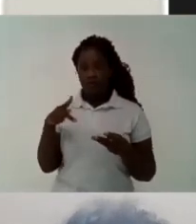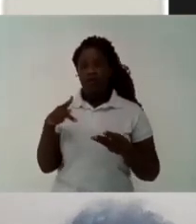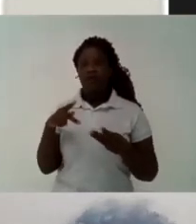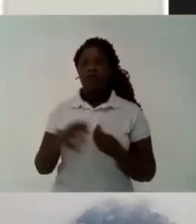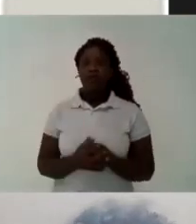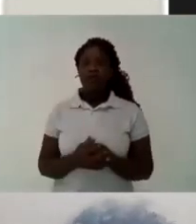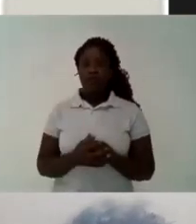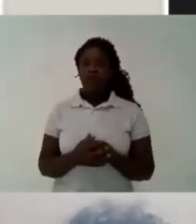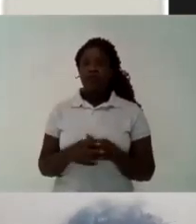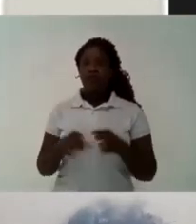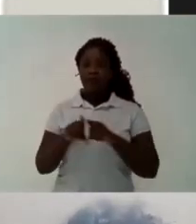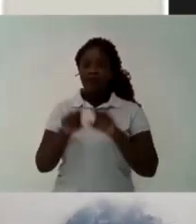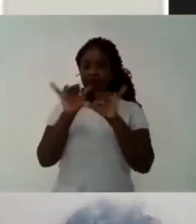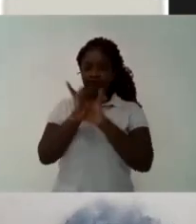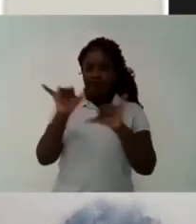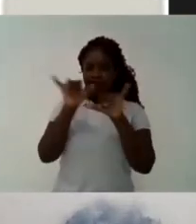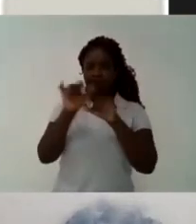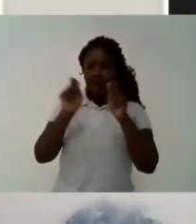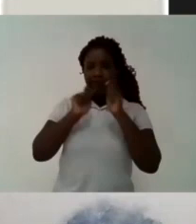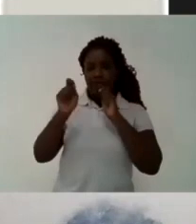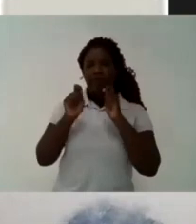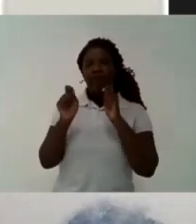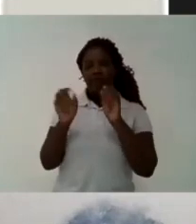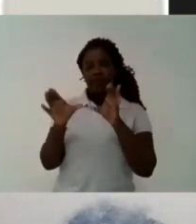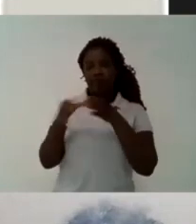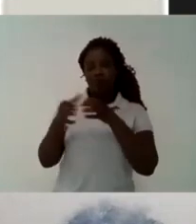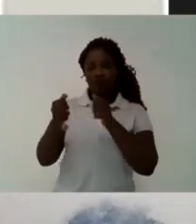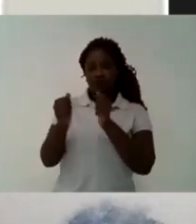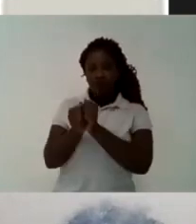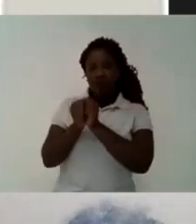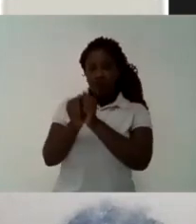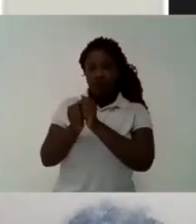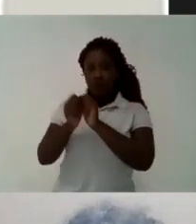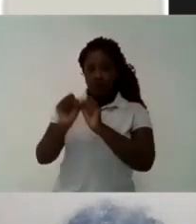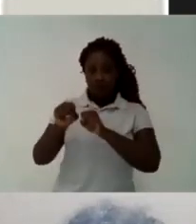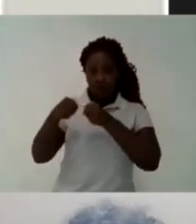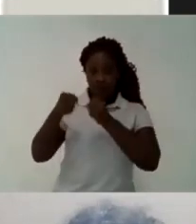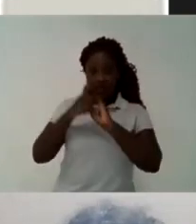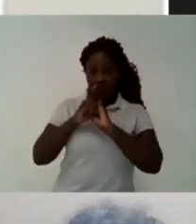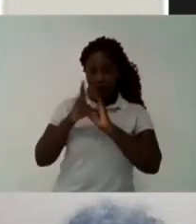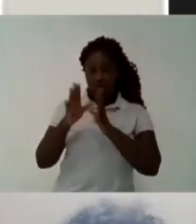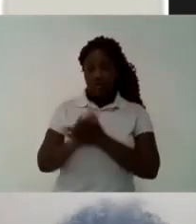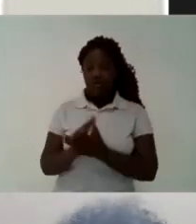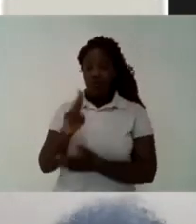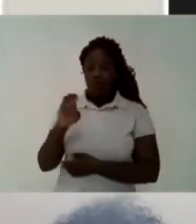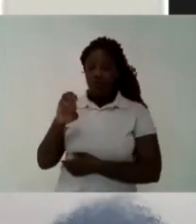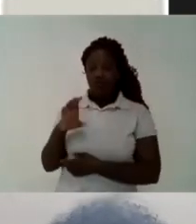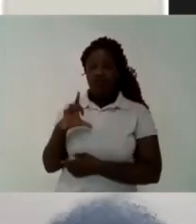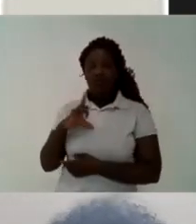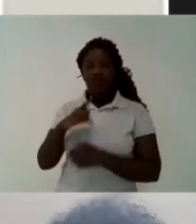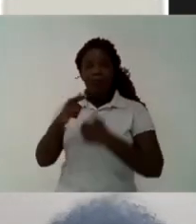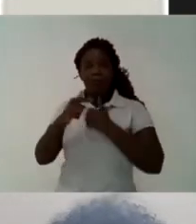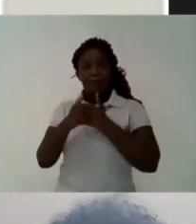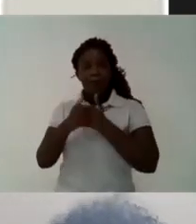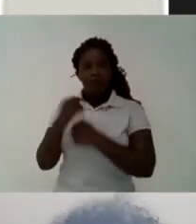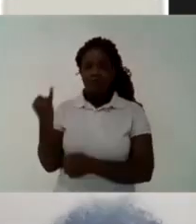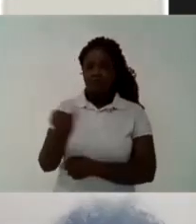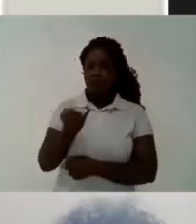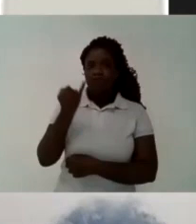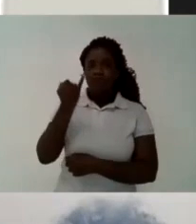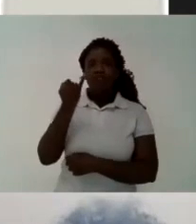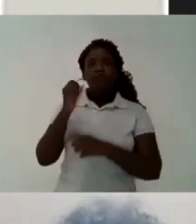fights And we saw during that period The extension of